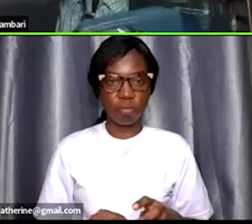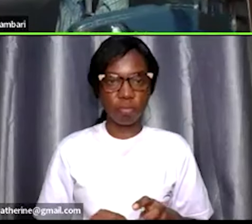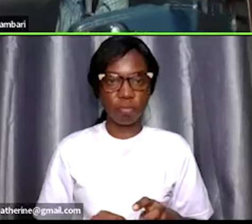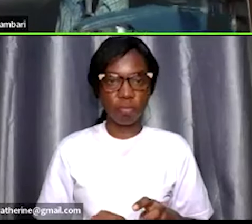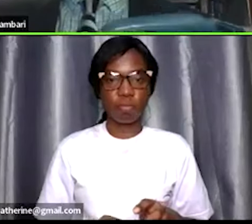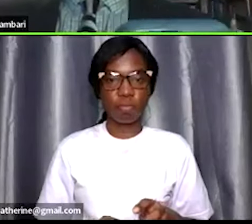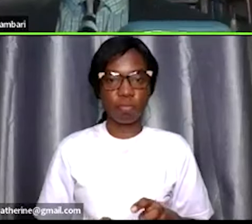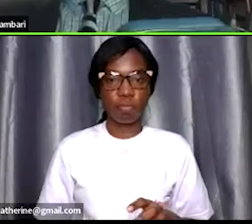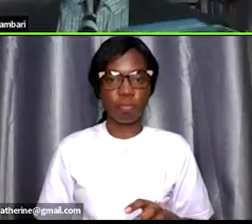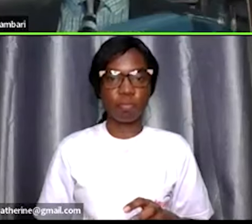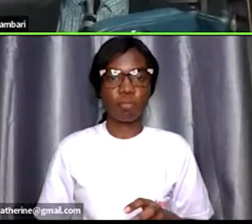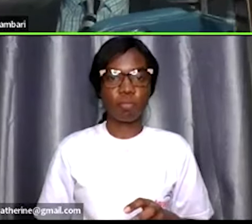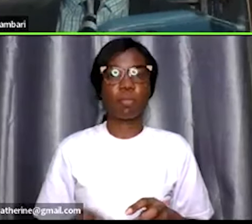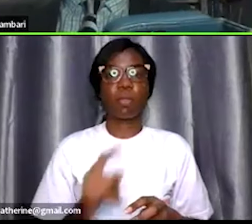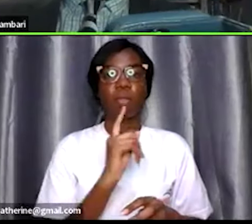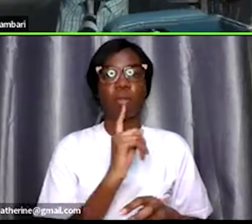so um